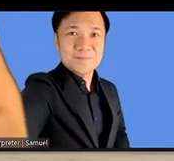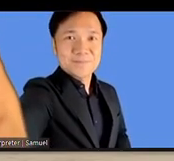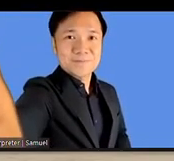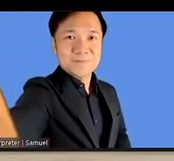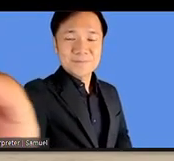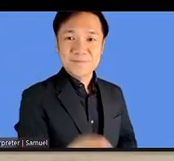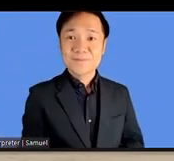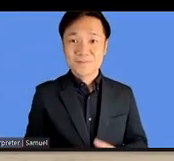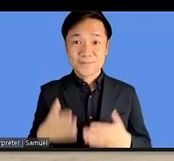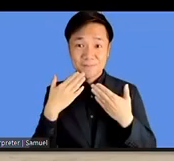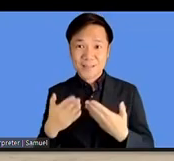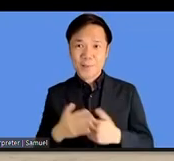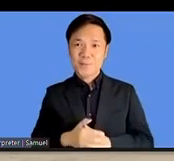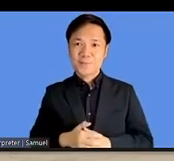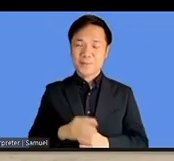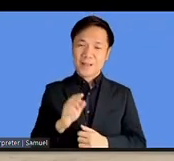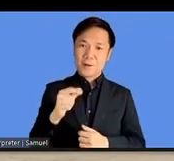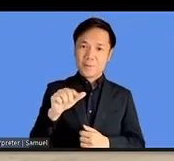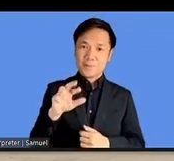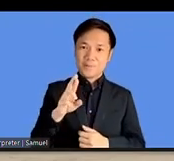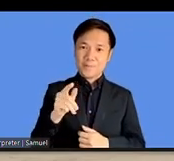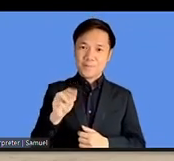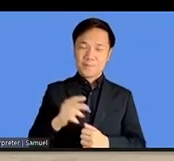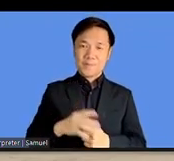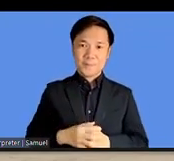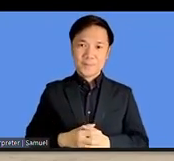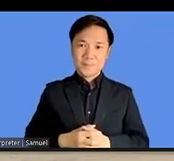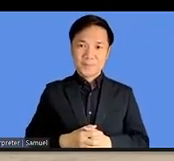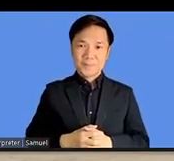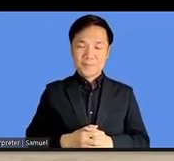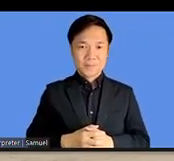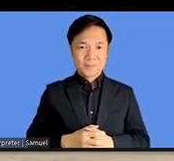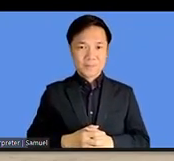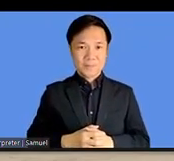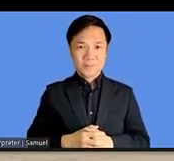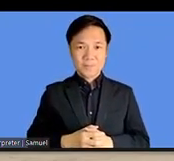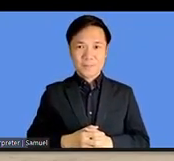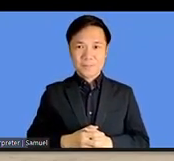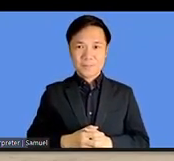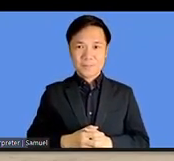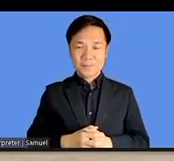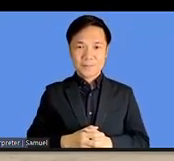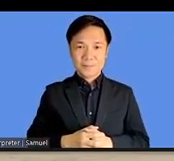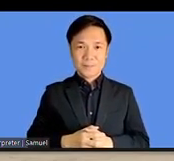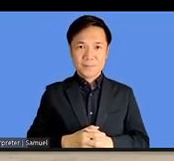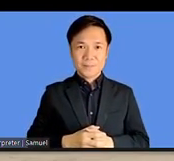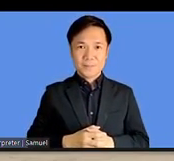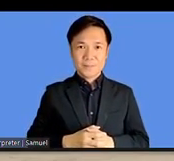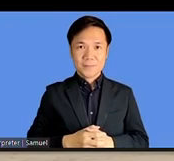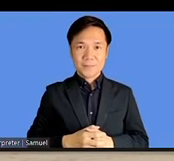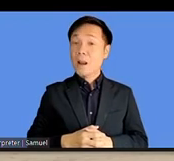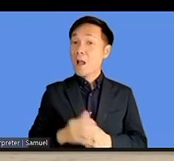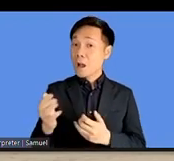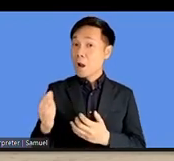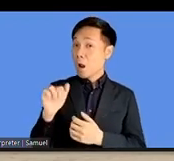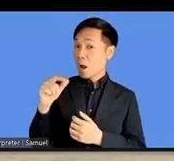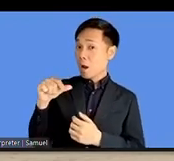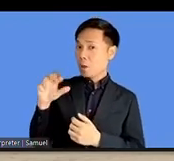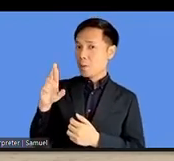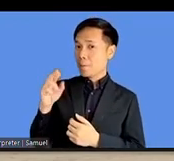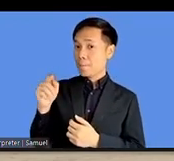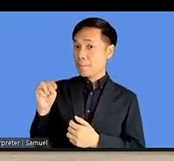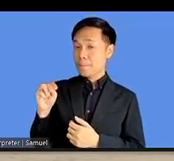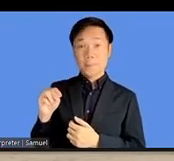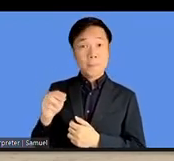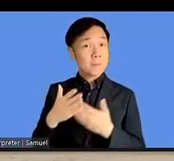we want Mr. Mohamed Akram to share his